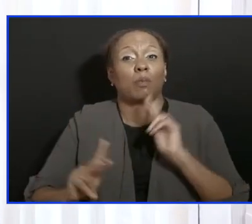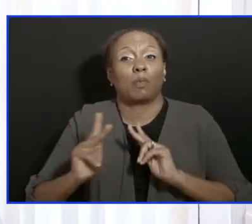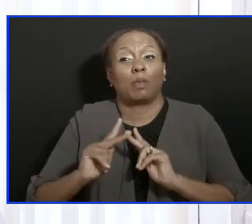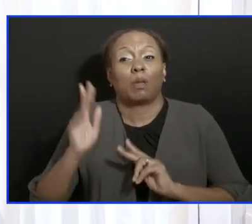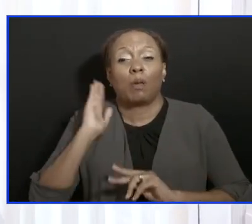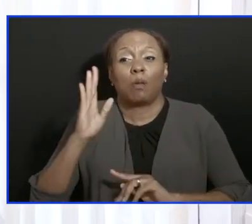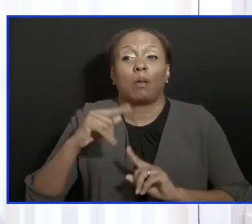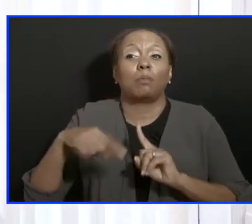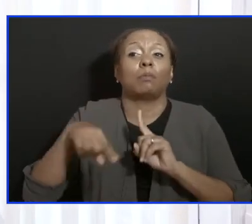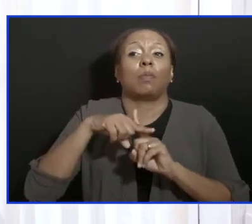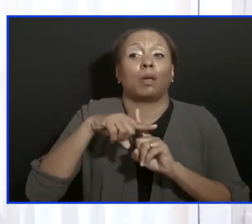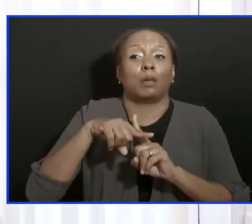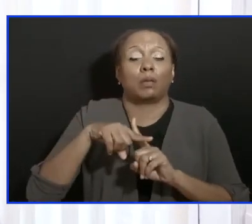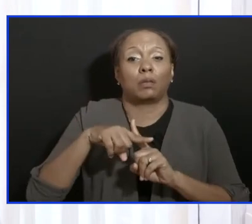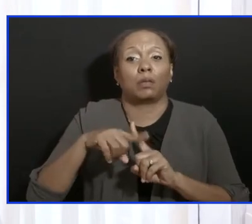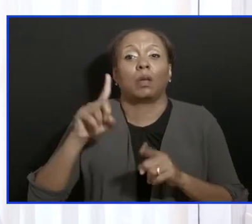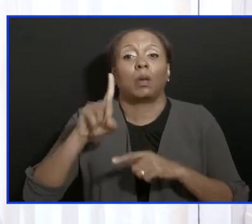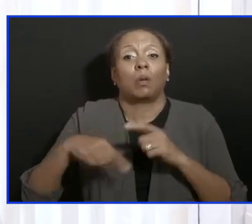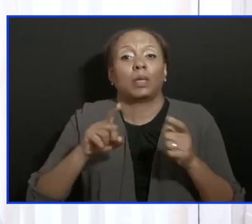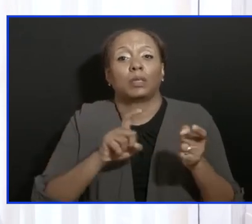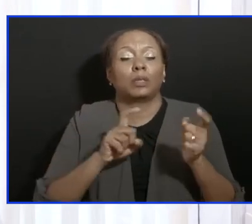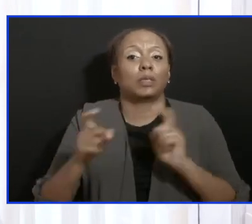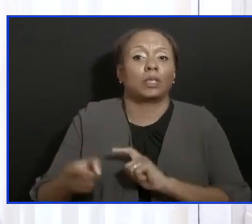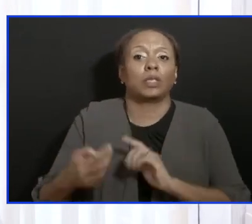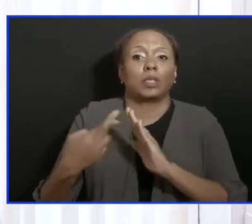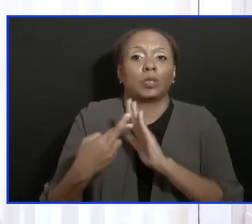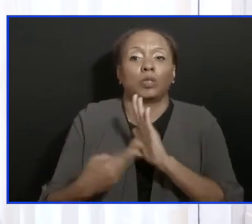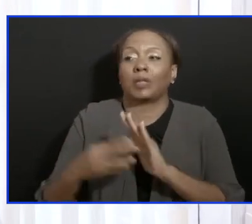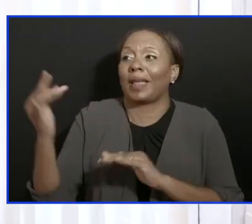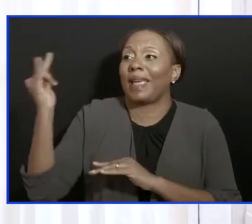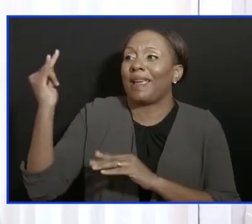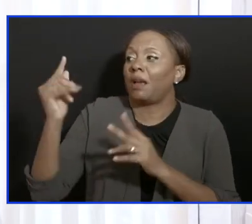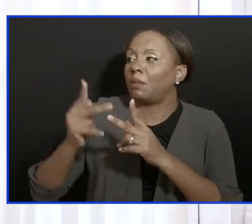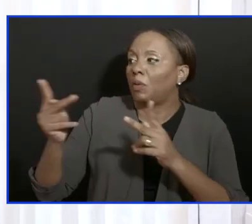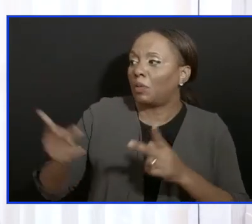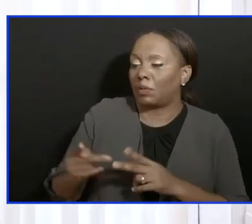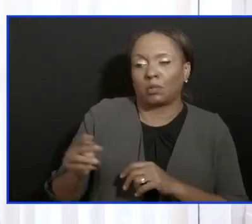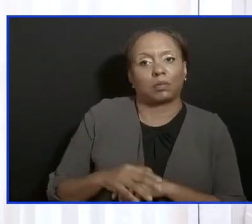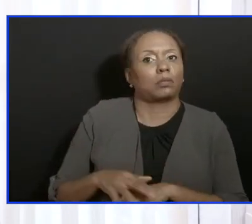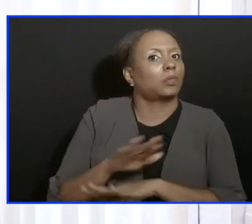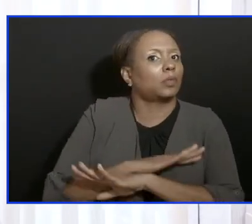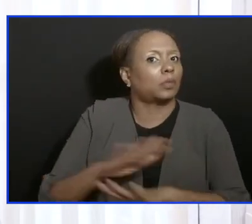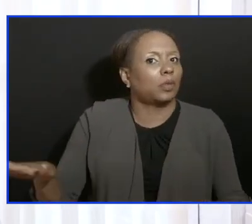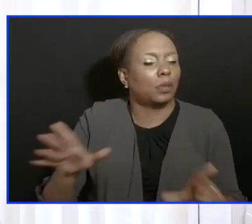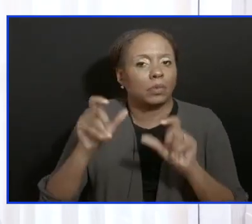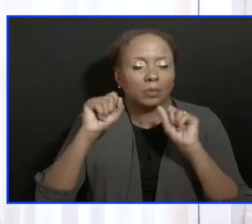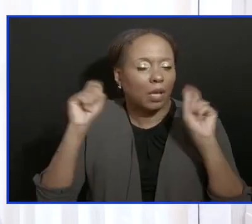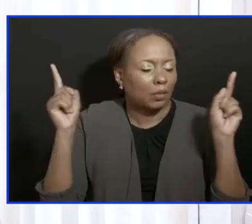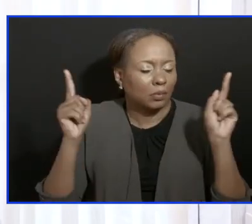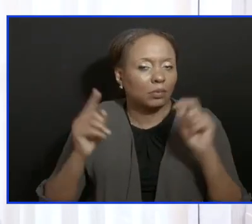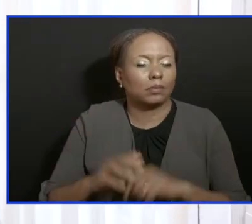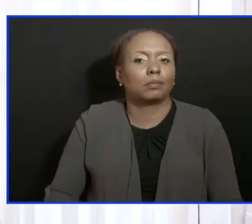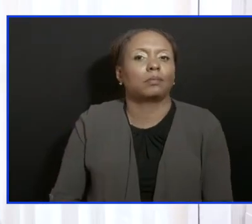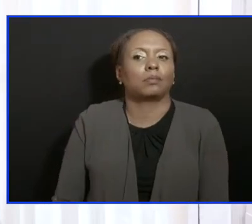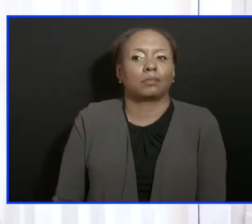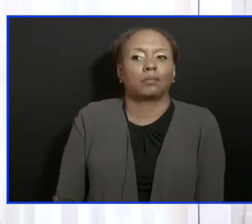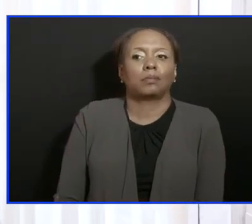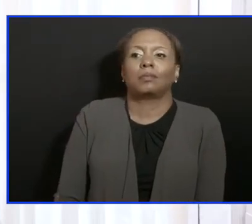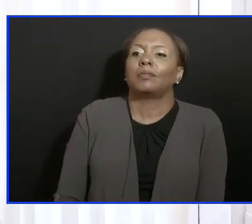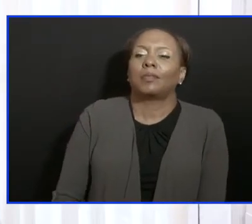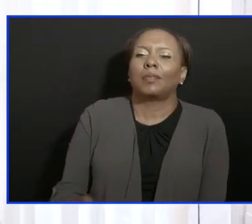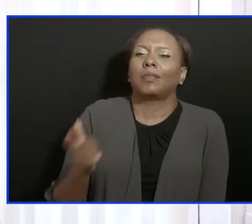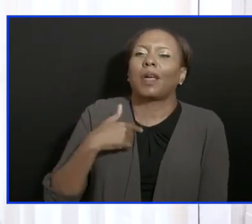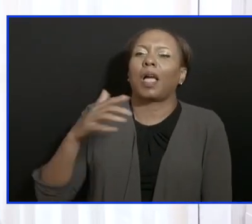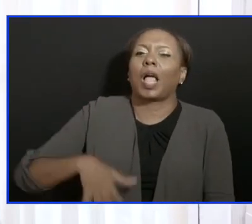the unchanging protocols at the airport. Do not be surprised by what you expect. I learned that lesson very